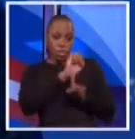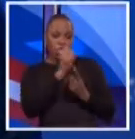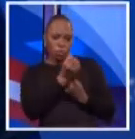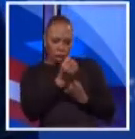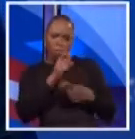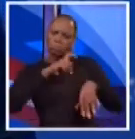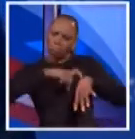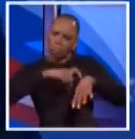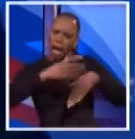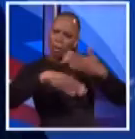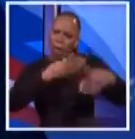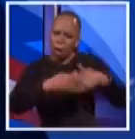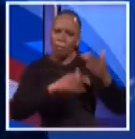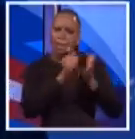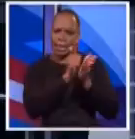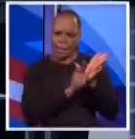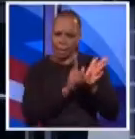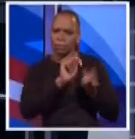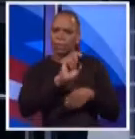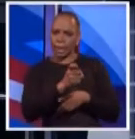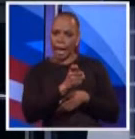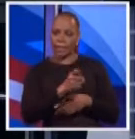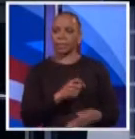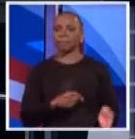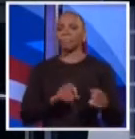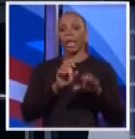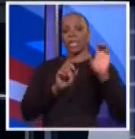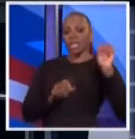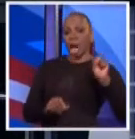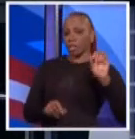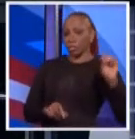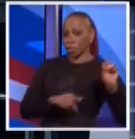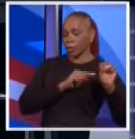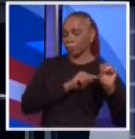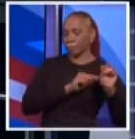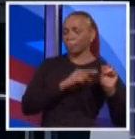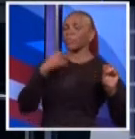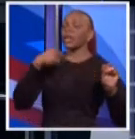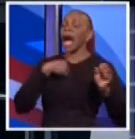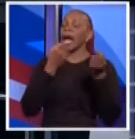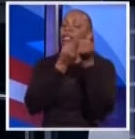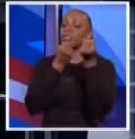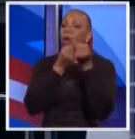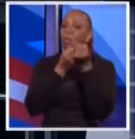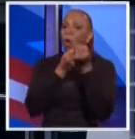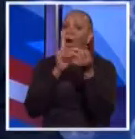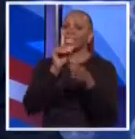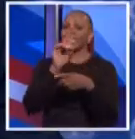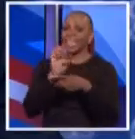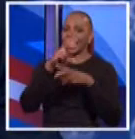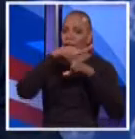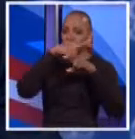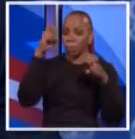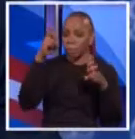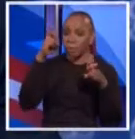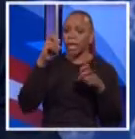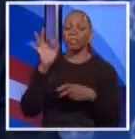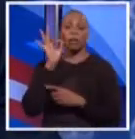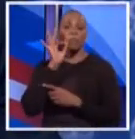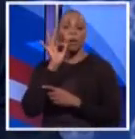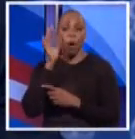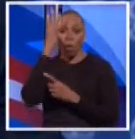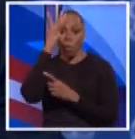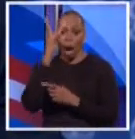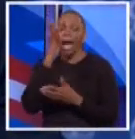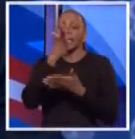will be legalized and taxed. Yes. Mr. Stringer. I support decriminalization of marijuana. I think that's part of the whole